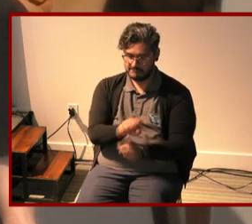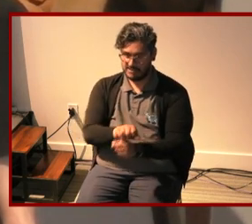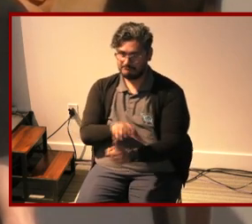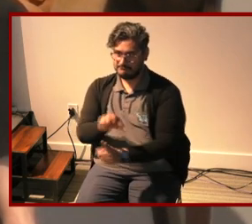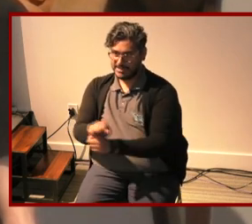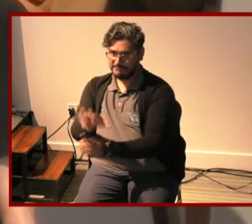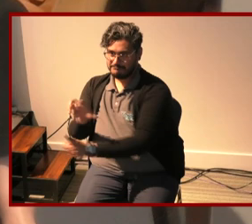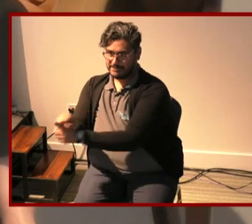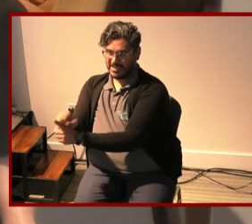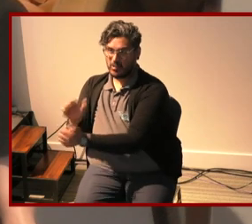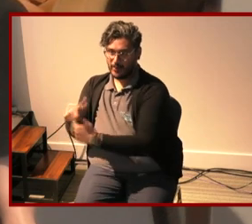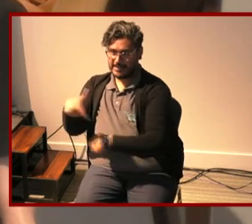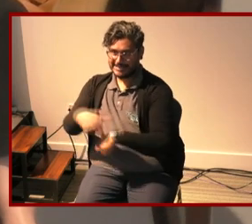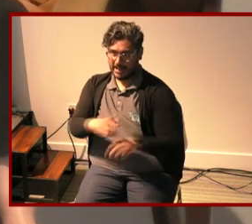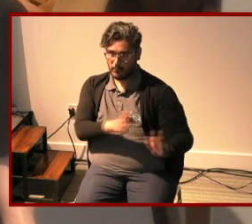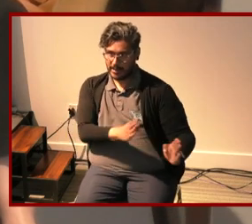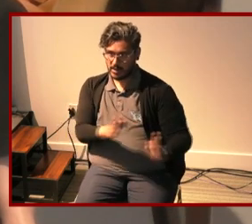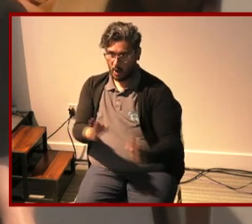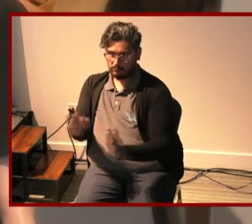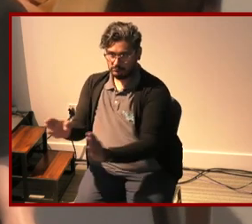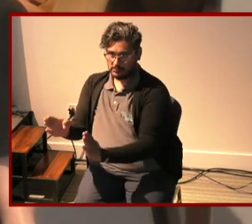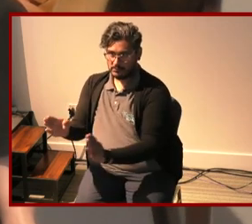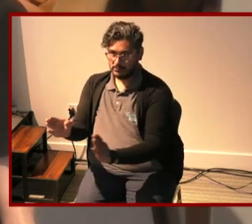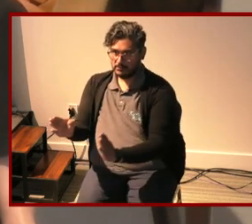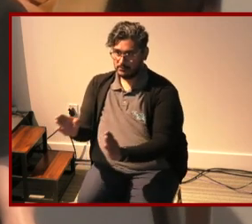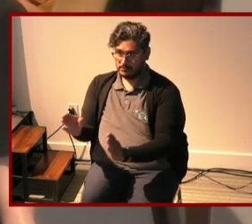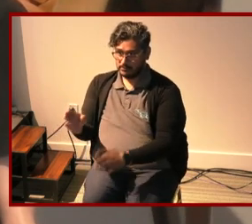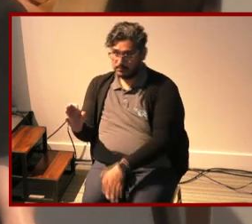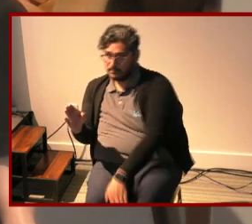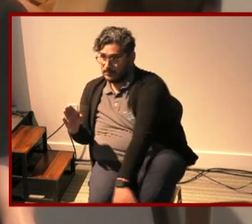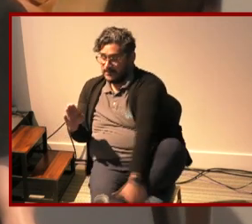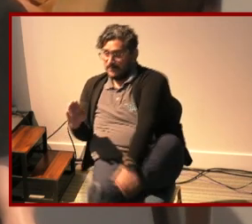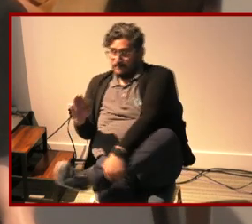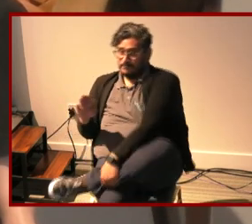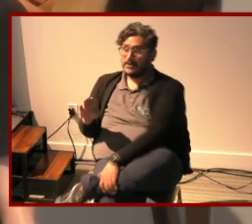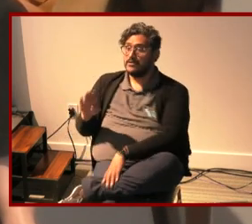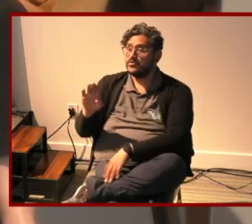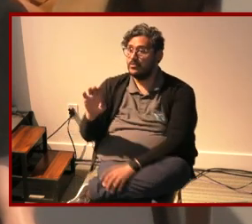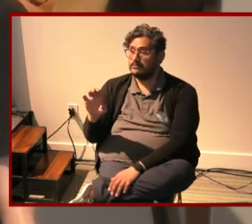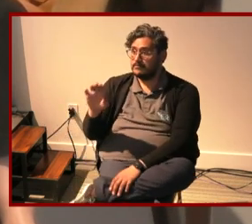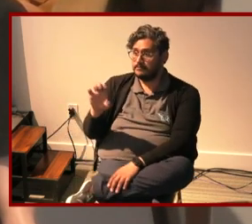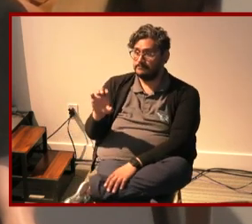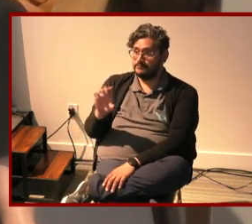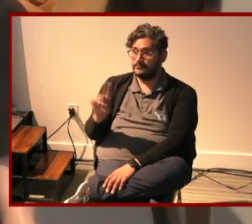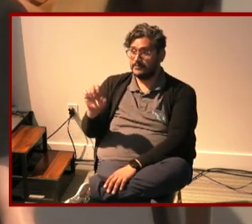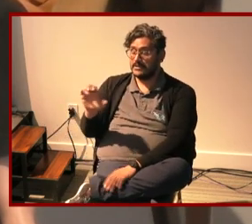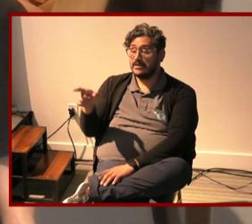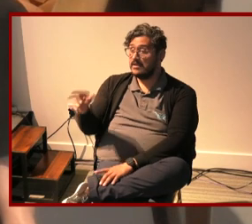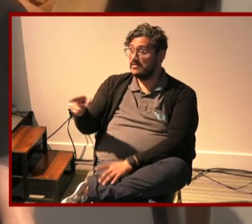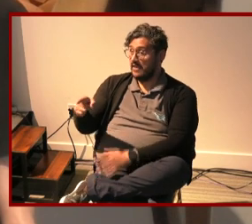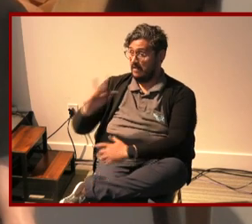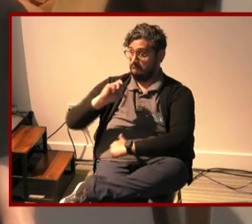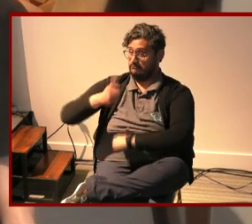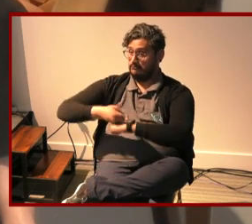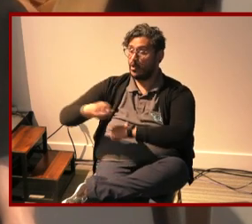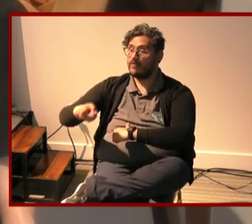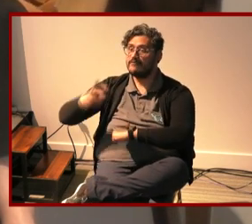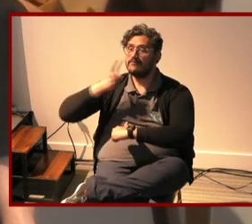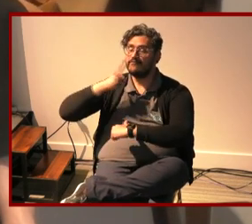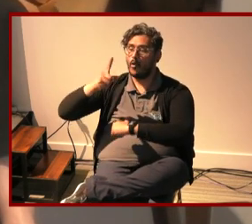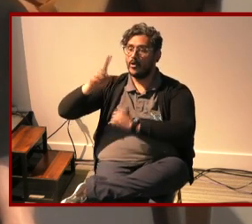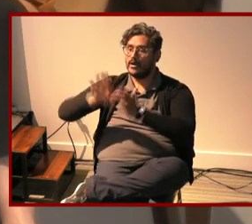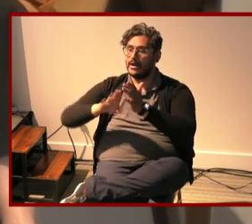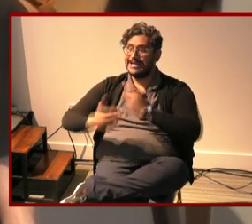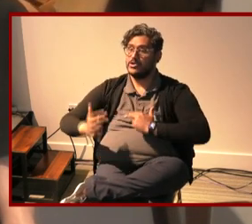and the cdc developed this program learn the signs act early as a way to increase early